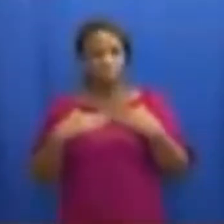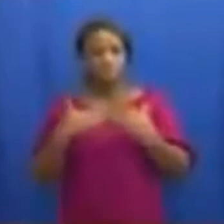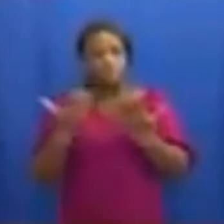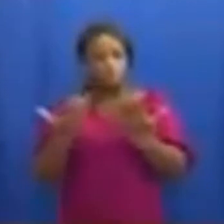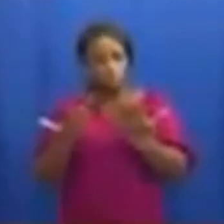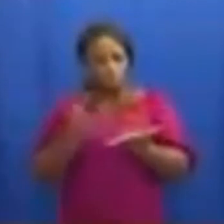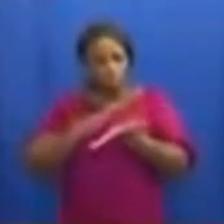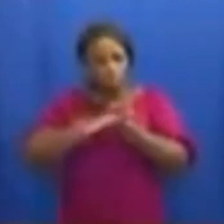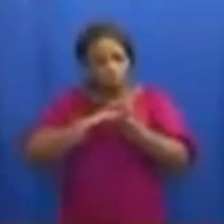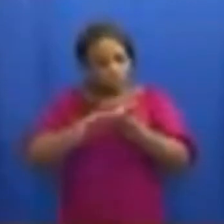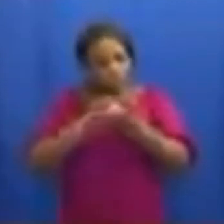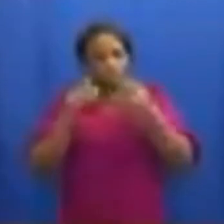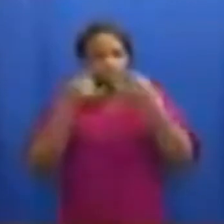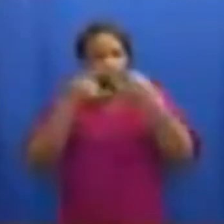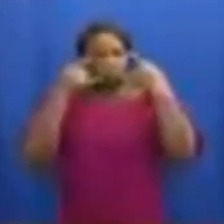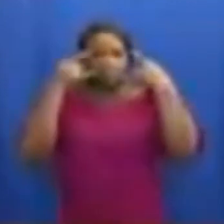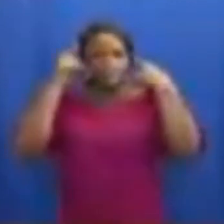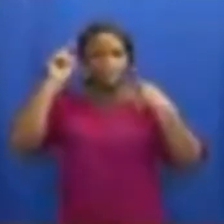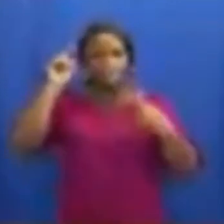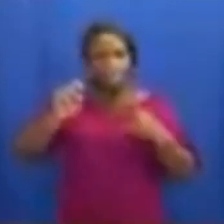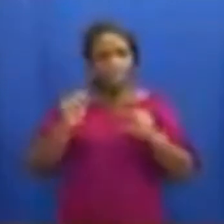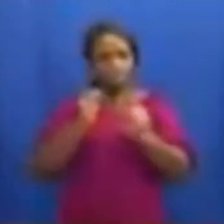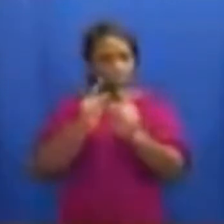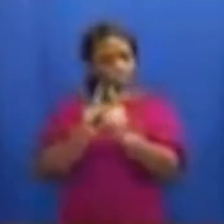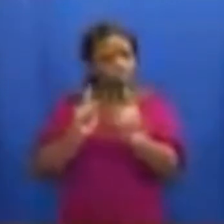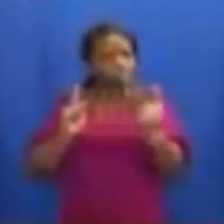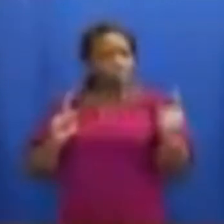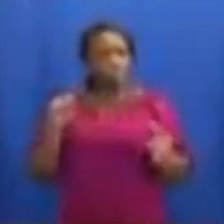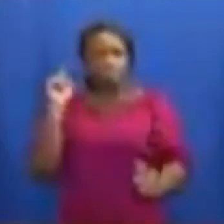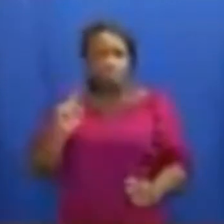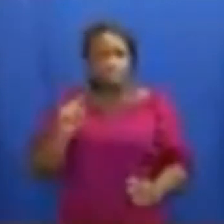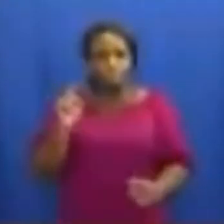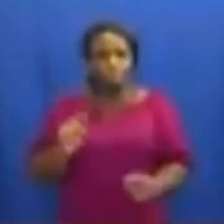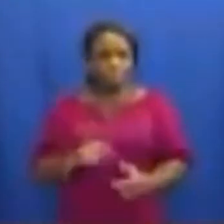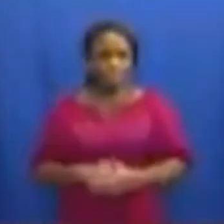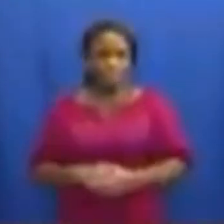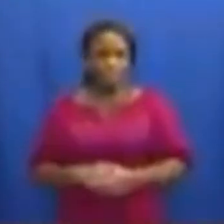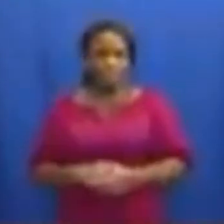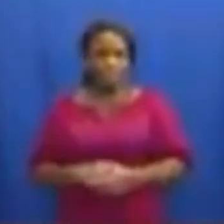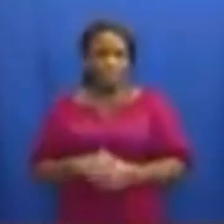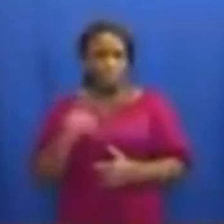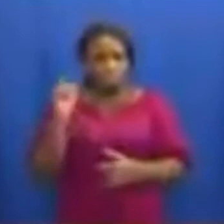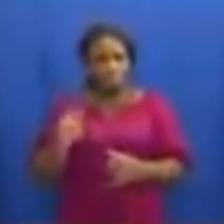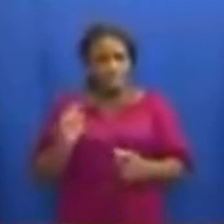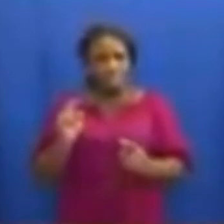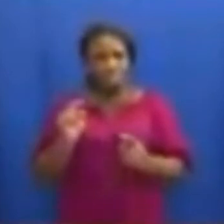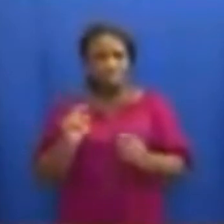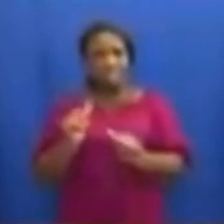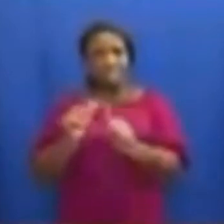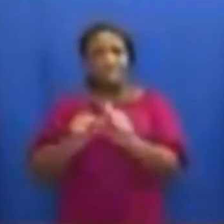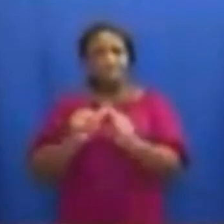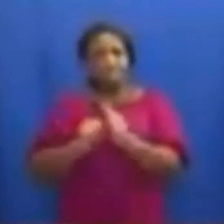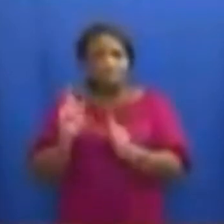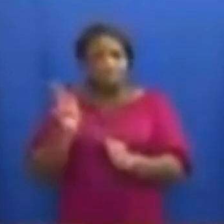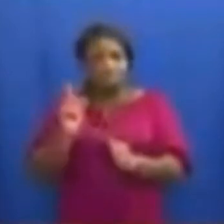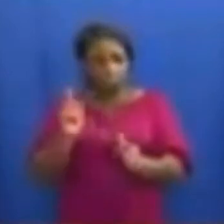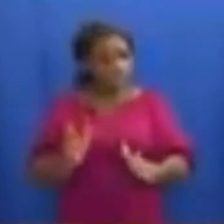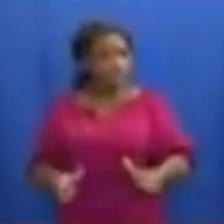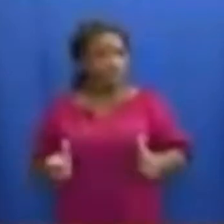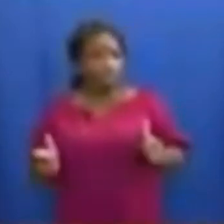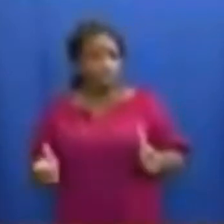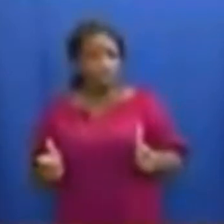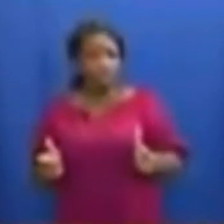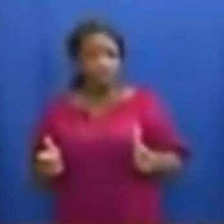hygiene, mask wearing, and social distancing protocols must now be central features of our lives,